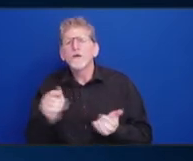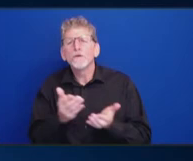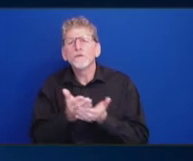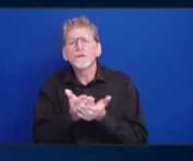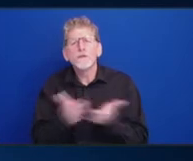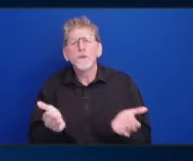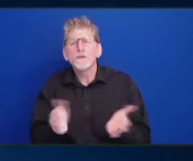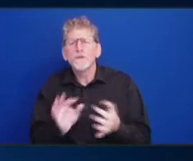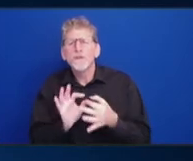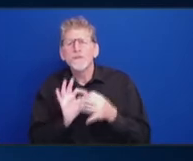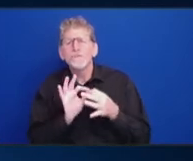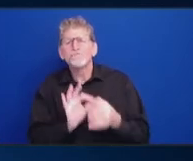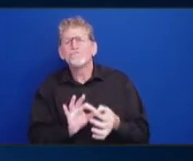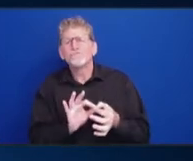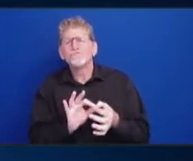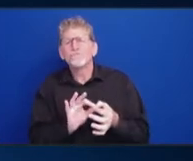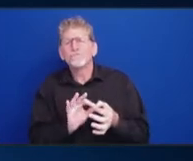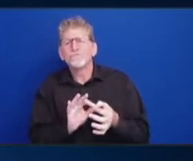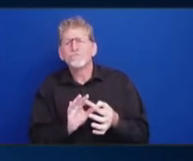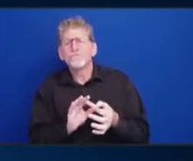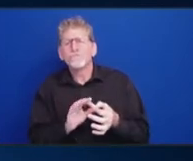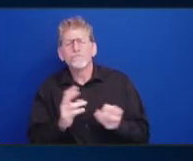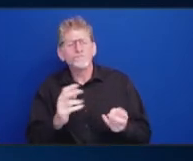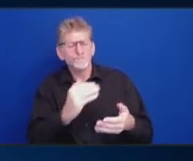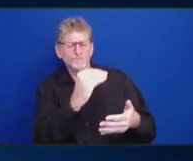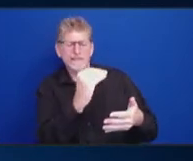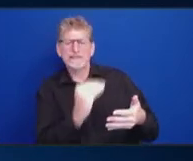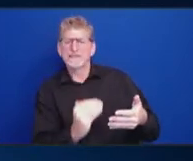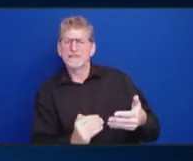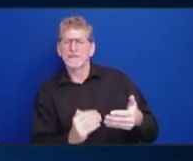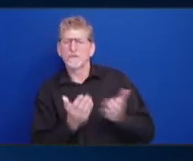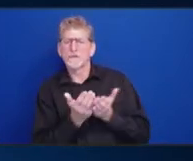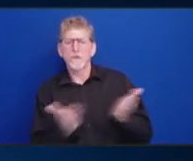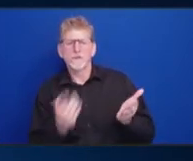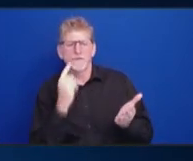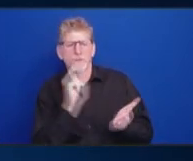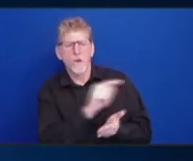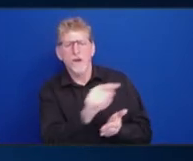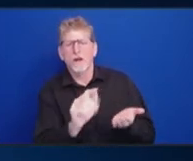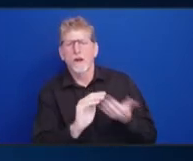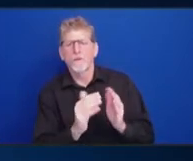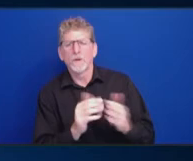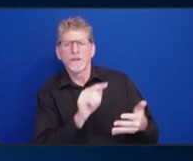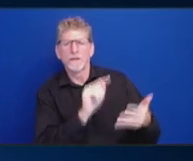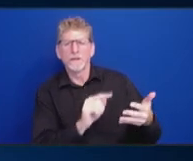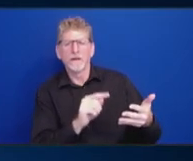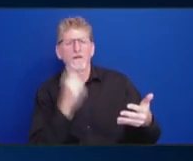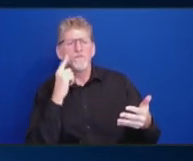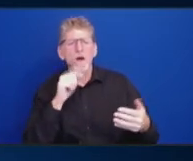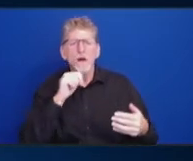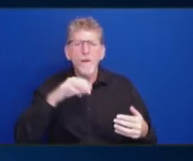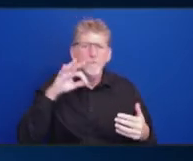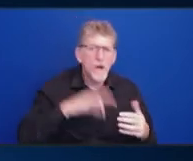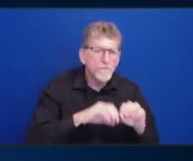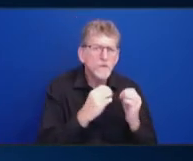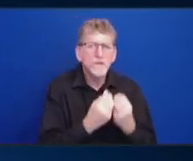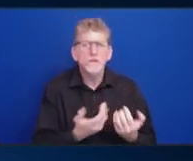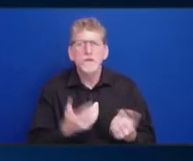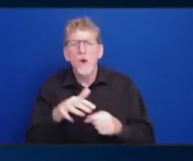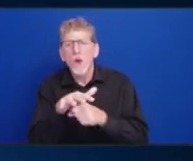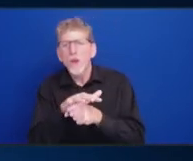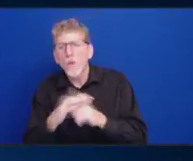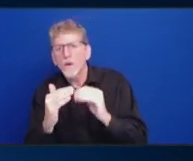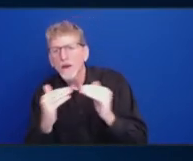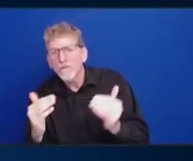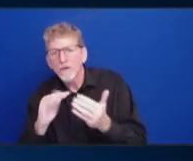list of resources for the community, you know, for nonprofits, for local-level community organizations that could